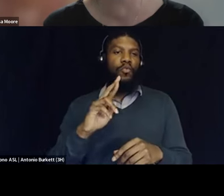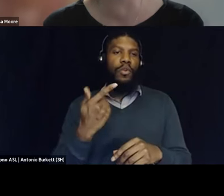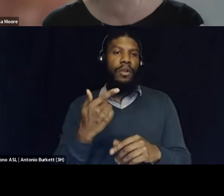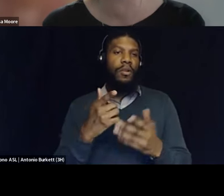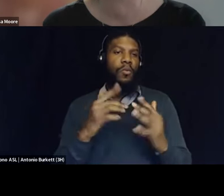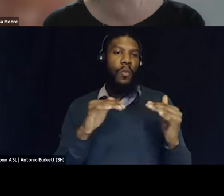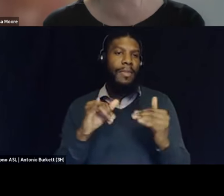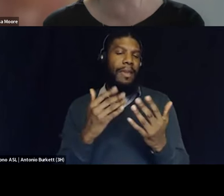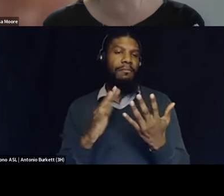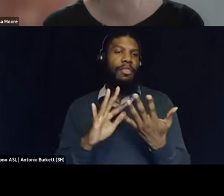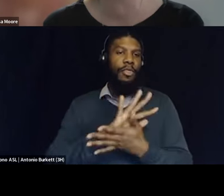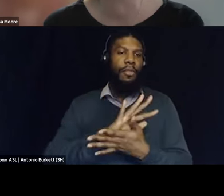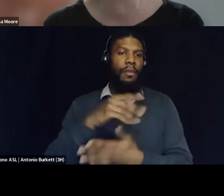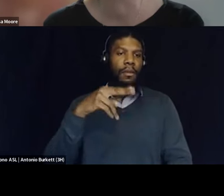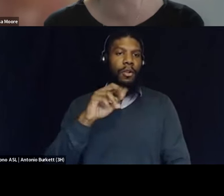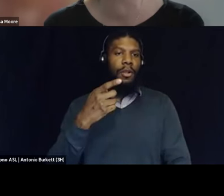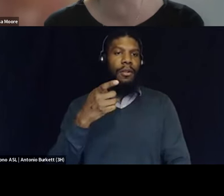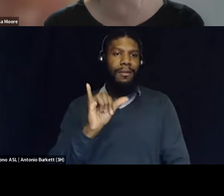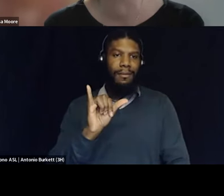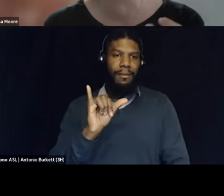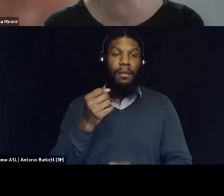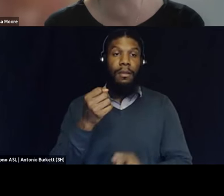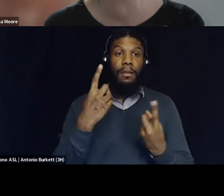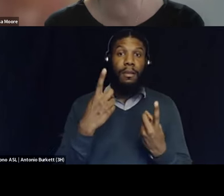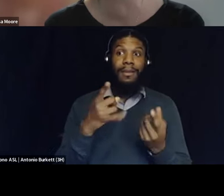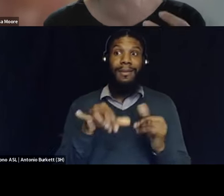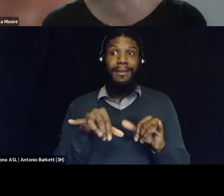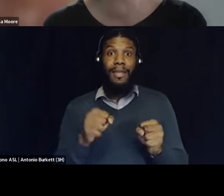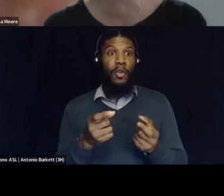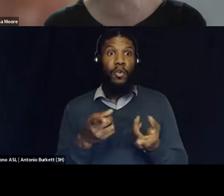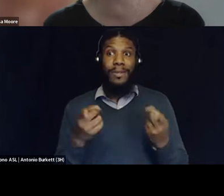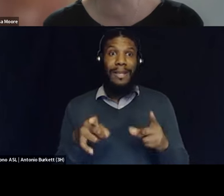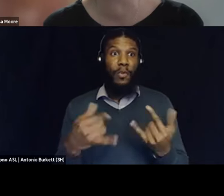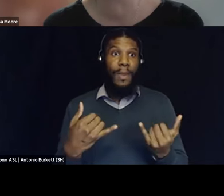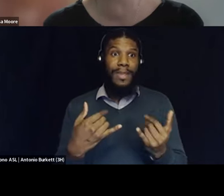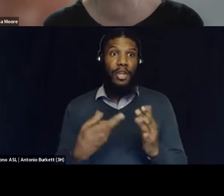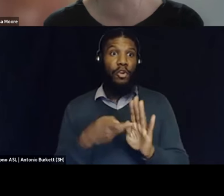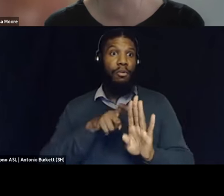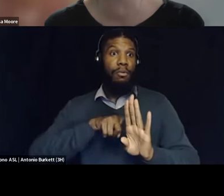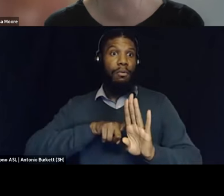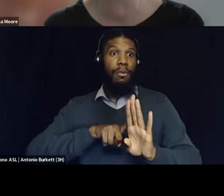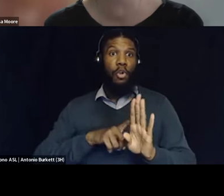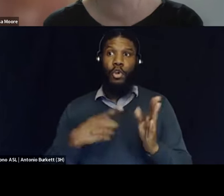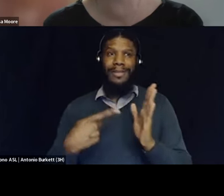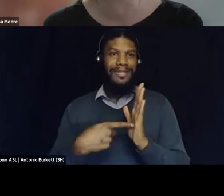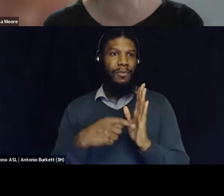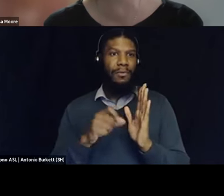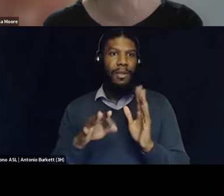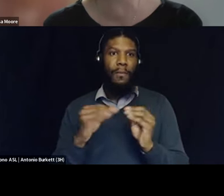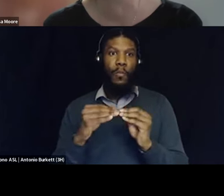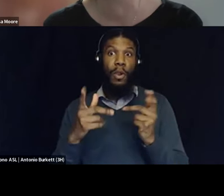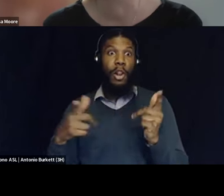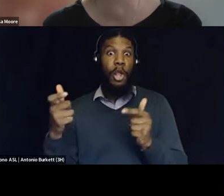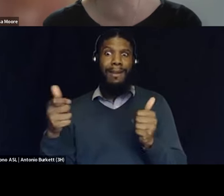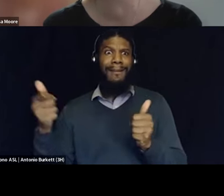you how a significant part of what's at play here is you know a symptom of these much larger structural